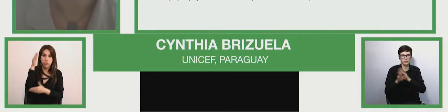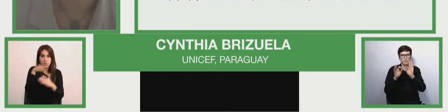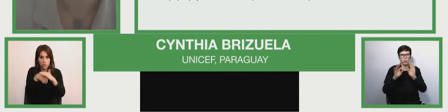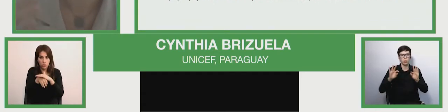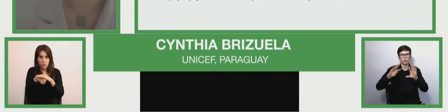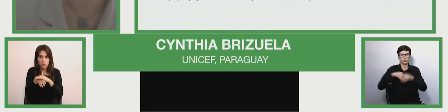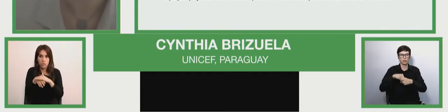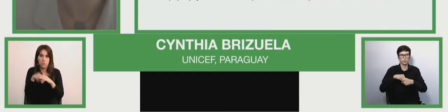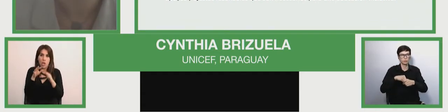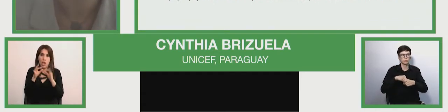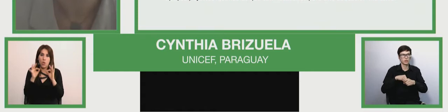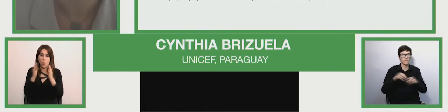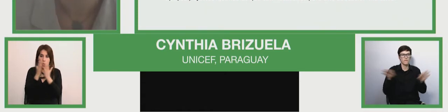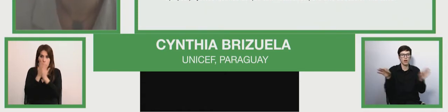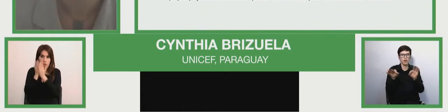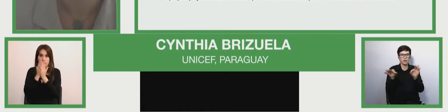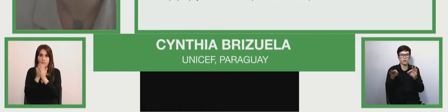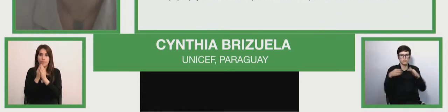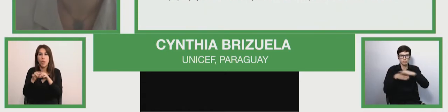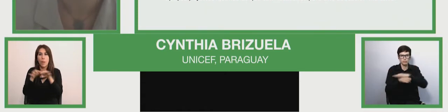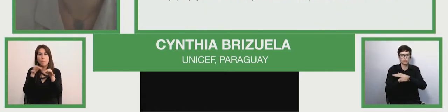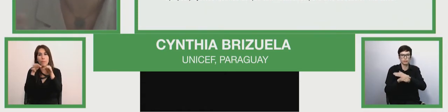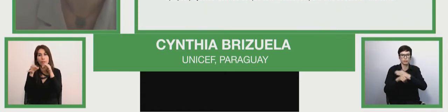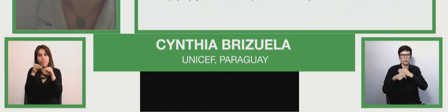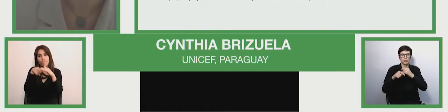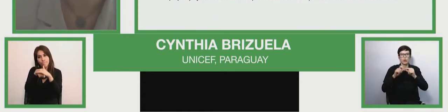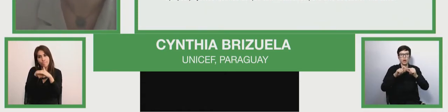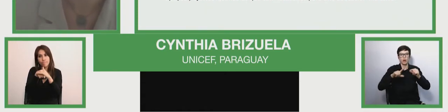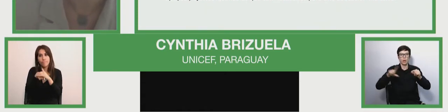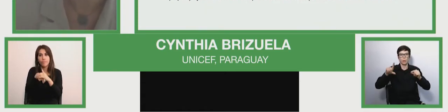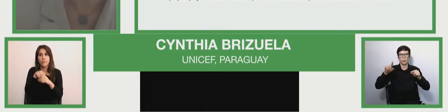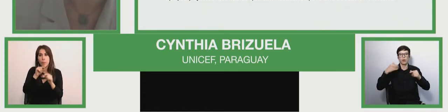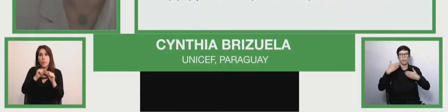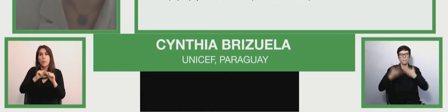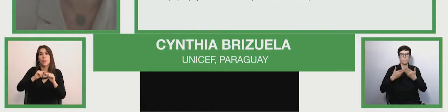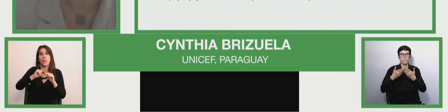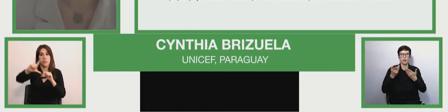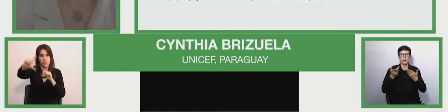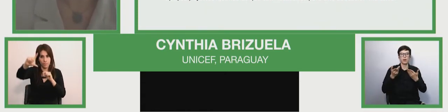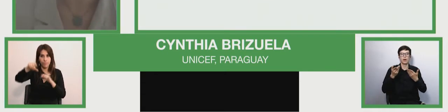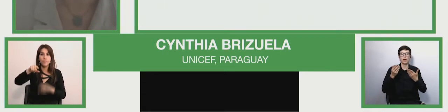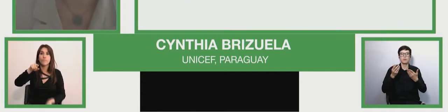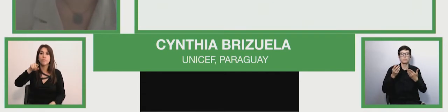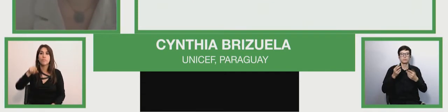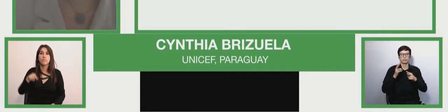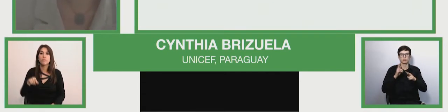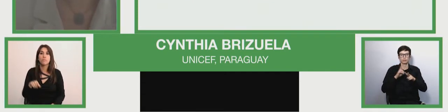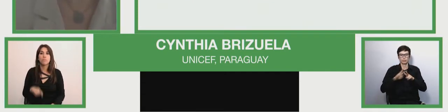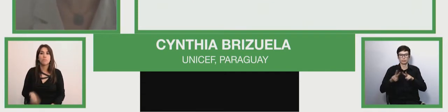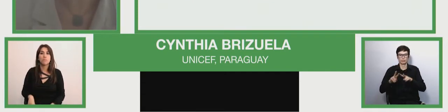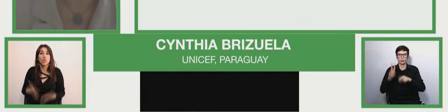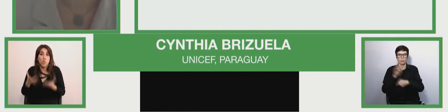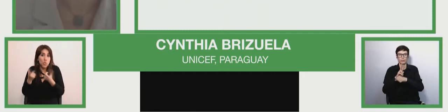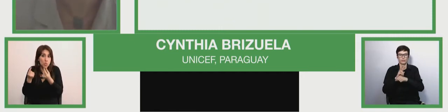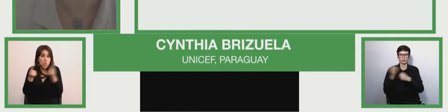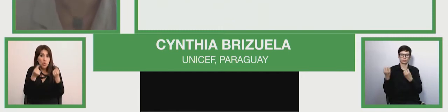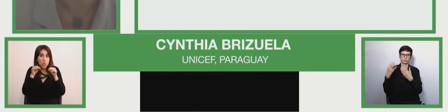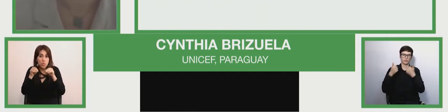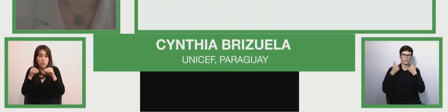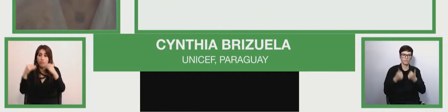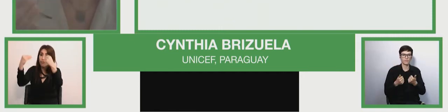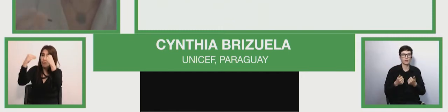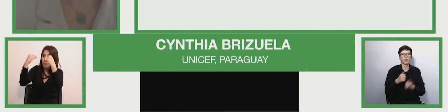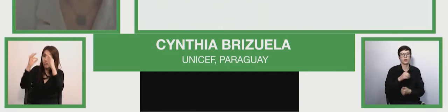gradual interception for learnings in in the form in information of teachers there are several answers